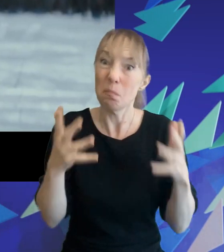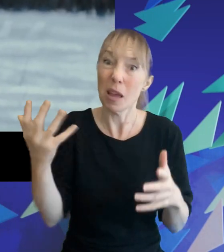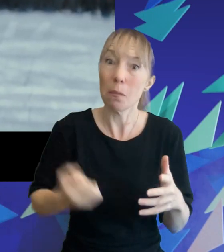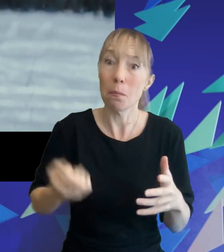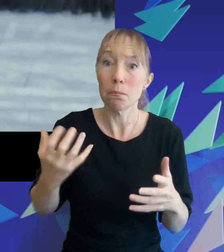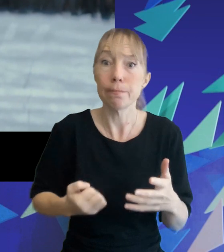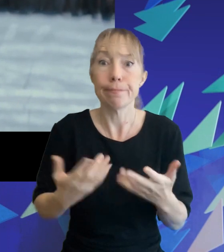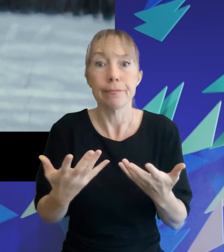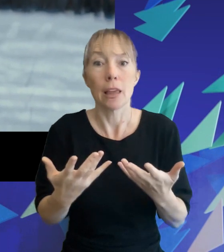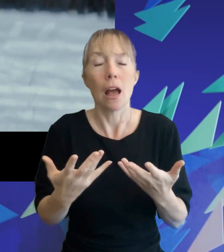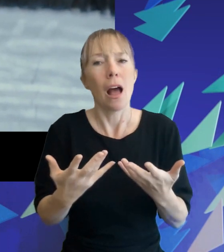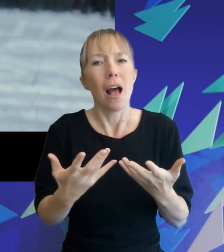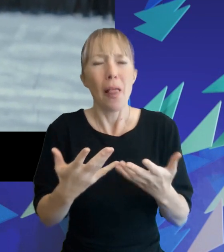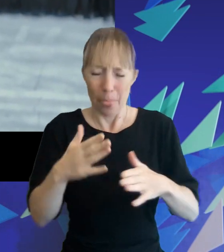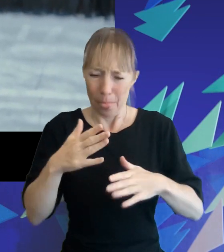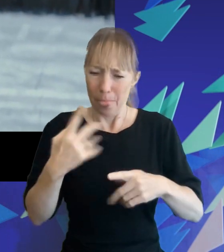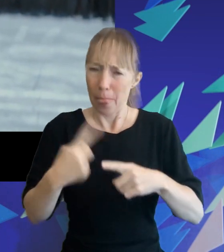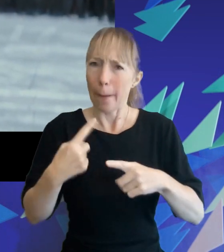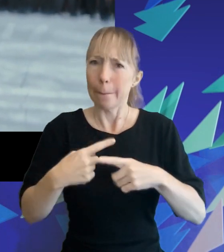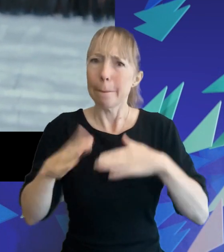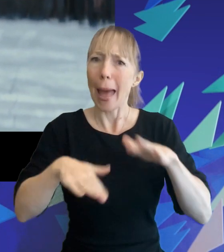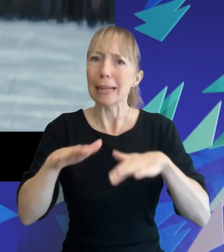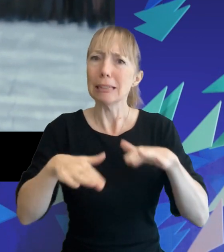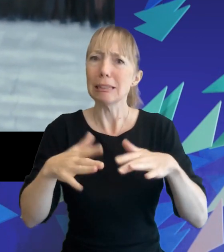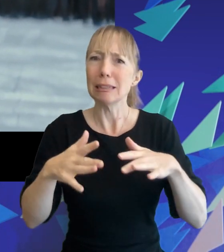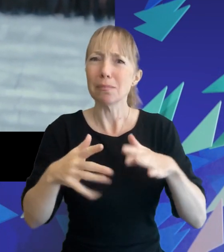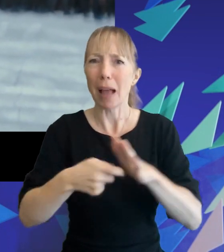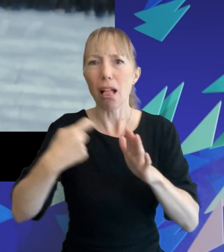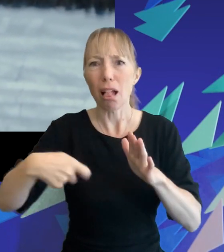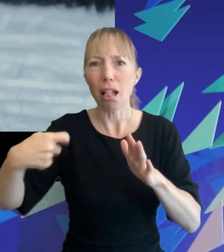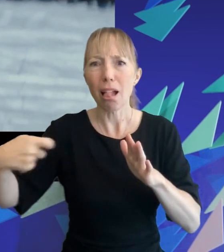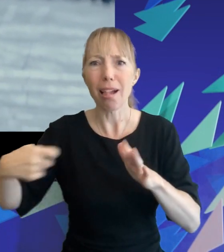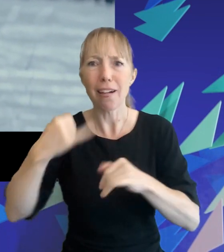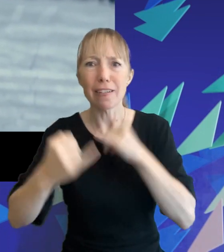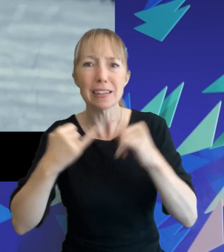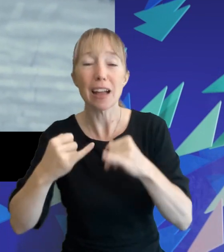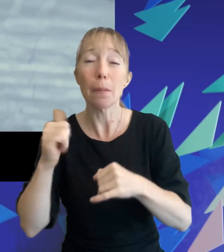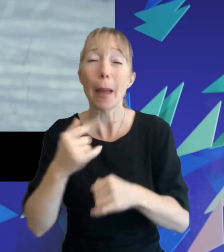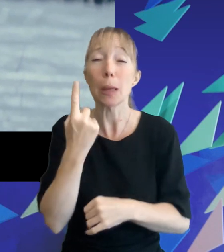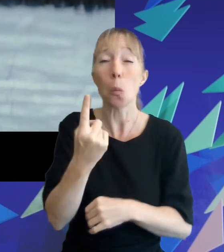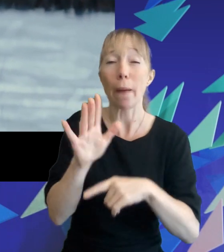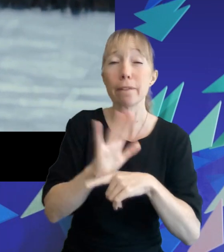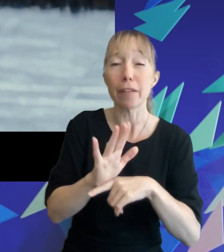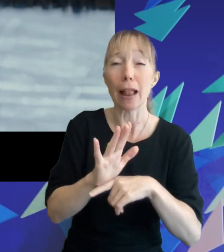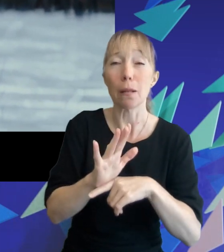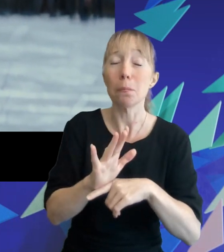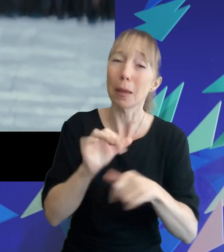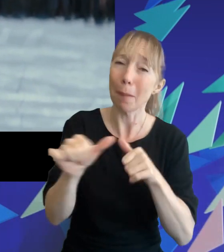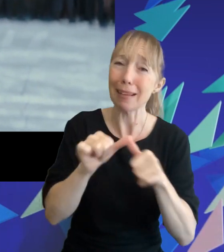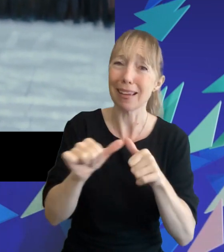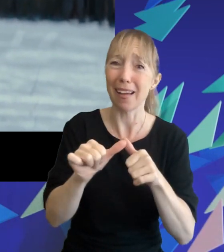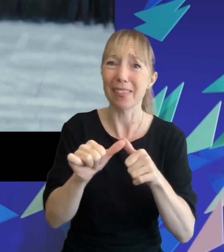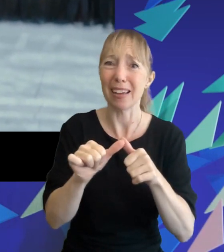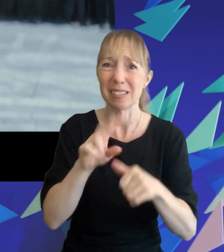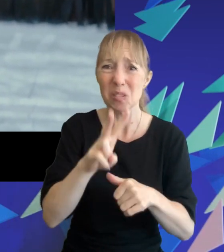part 1 and part 2 and so perhaps if there were one film like the novel envisions then this ever present feeling of things being strung out in the